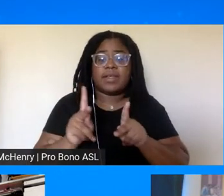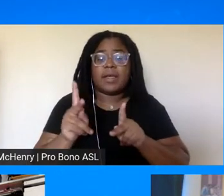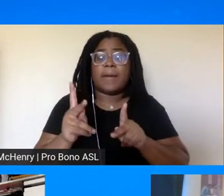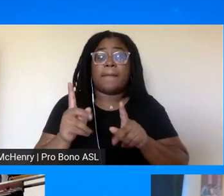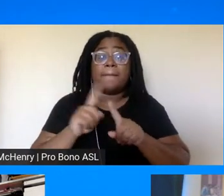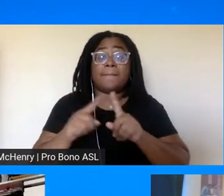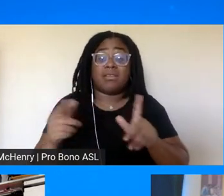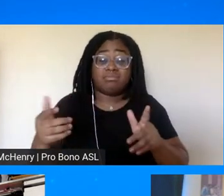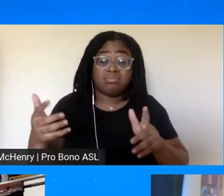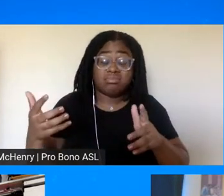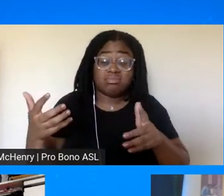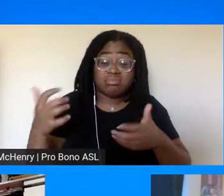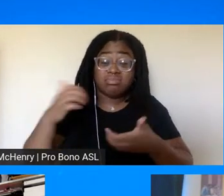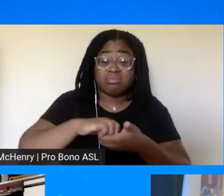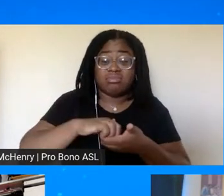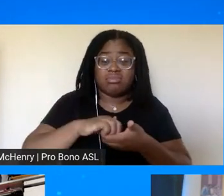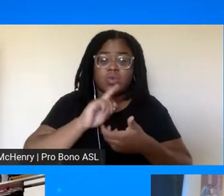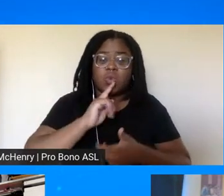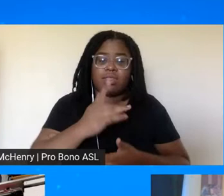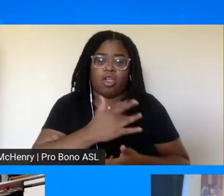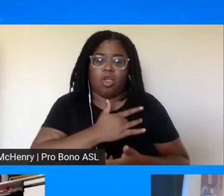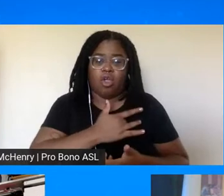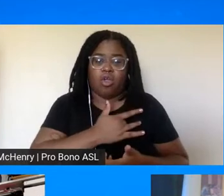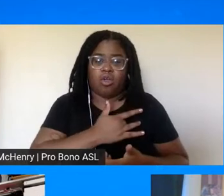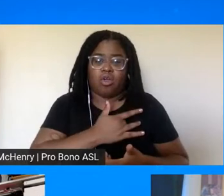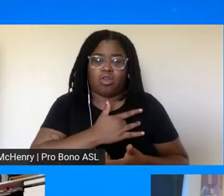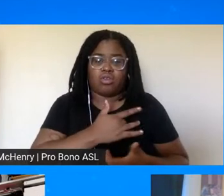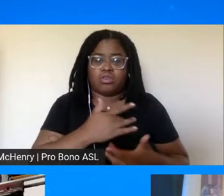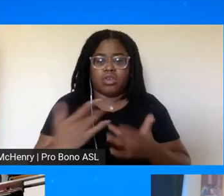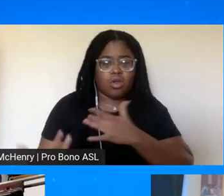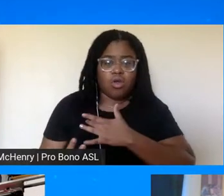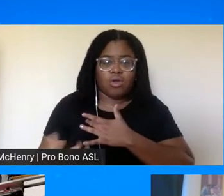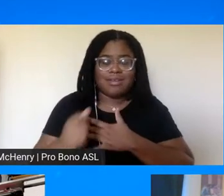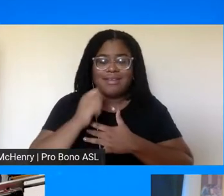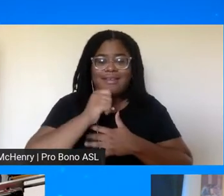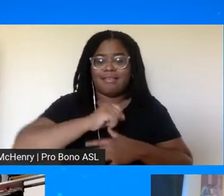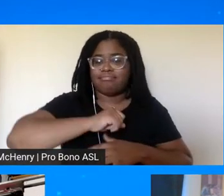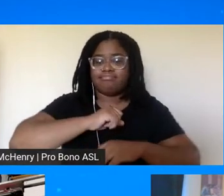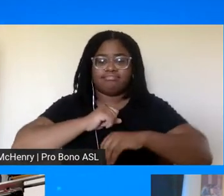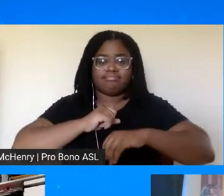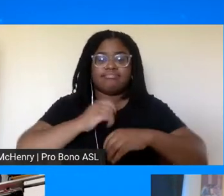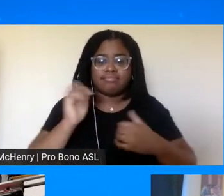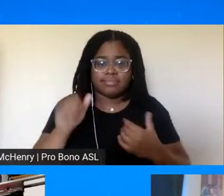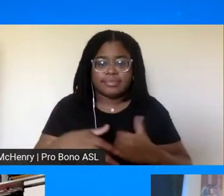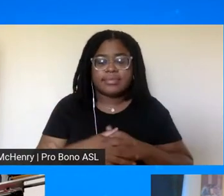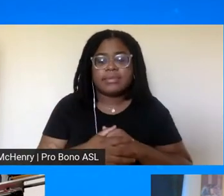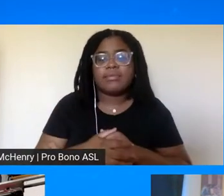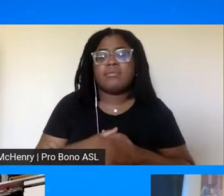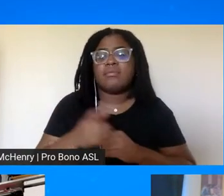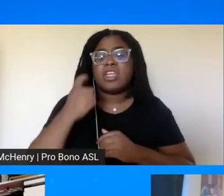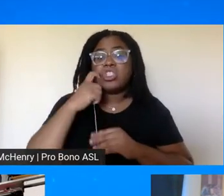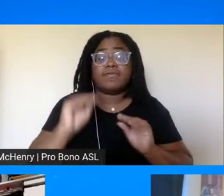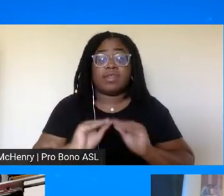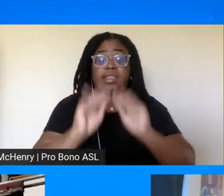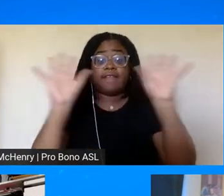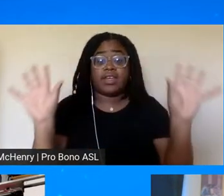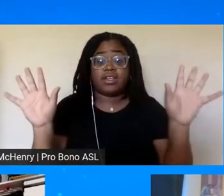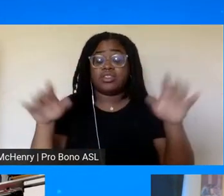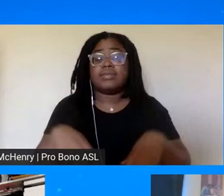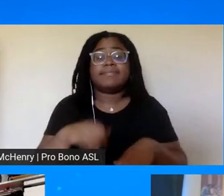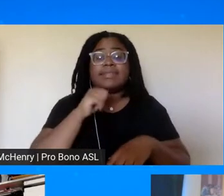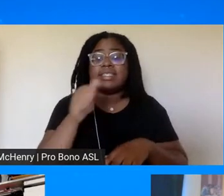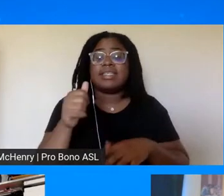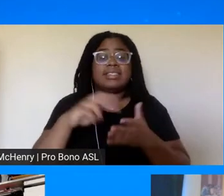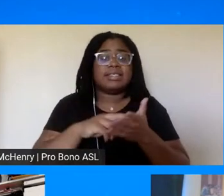of the heart it's it's it's heart to heart not elbow to elbow wow and and just for clarification it doesn't